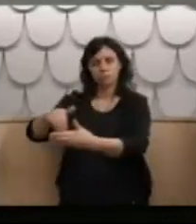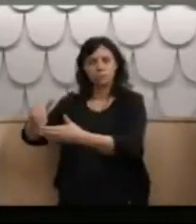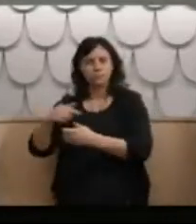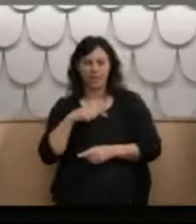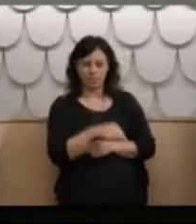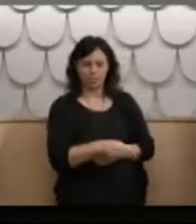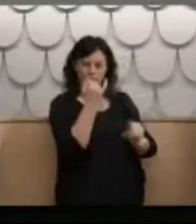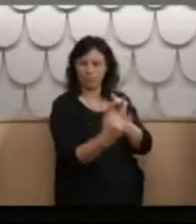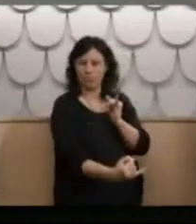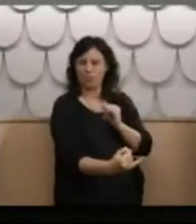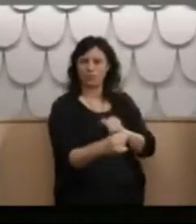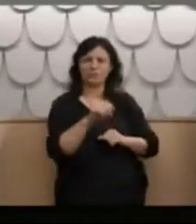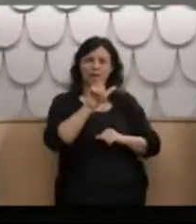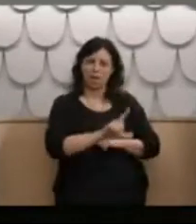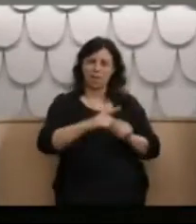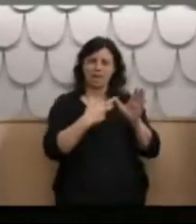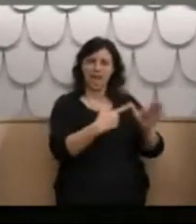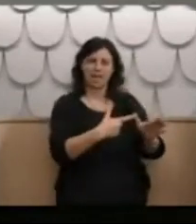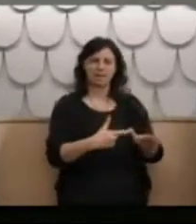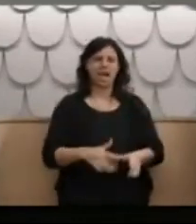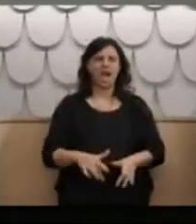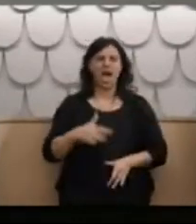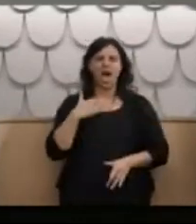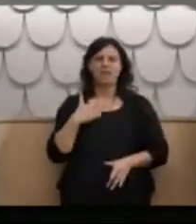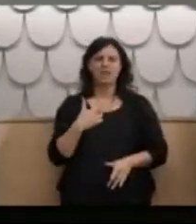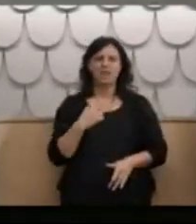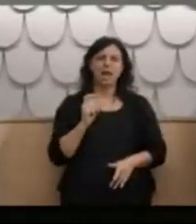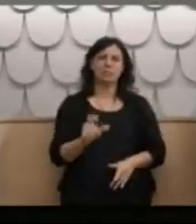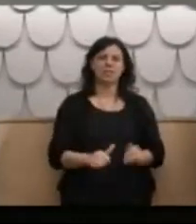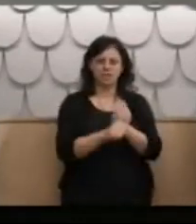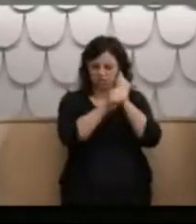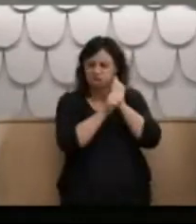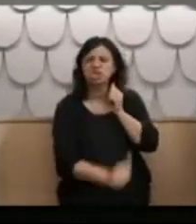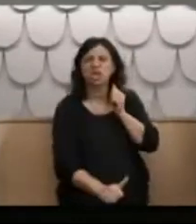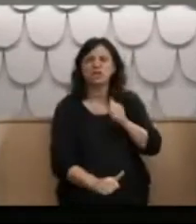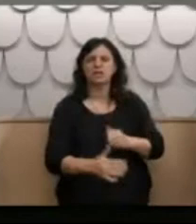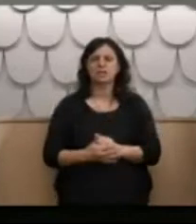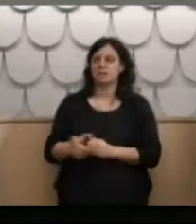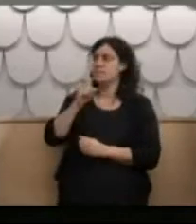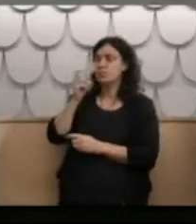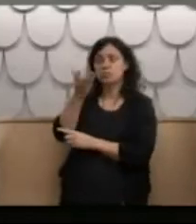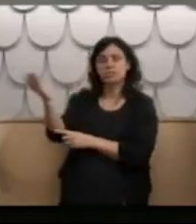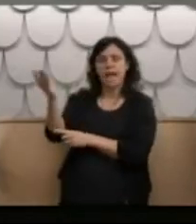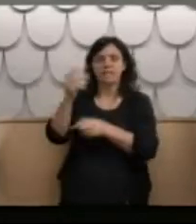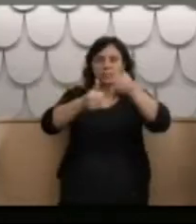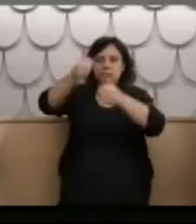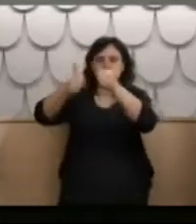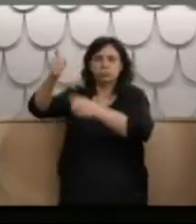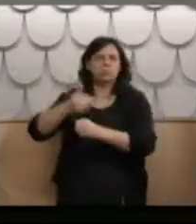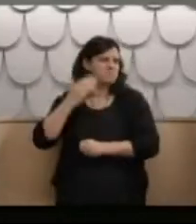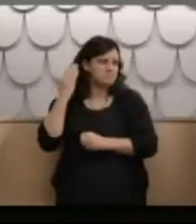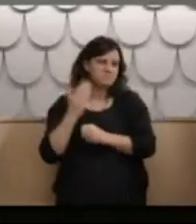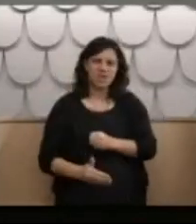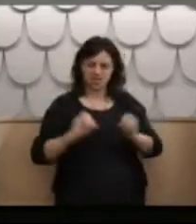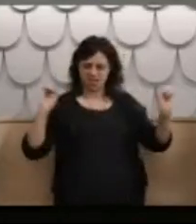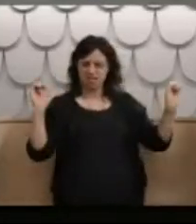made me feel I was just a piece of shit. To the staff and authorities, there was never a caring environment and